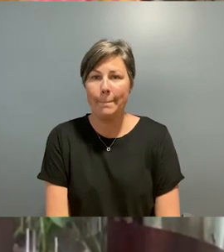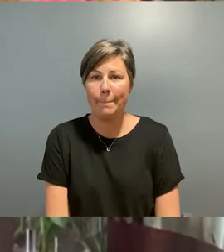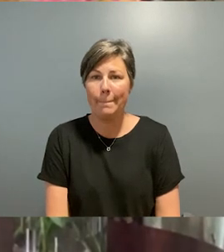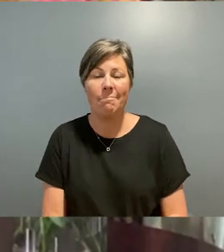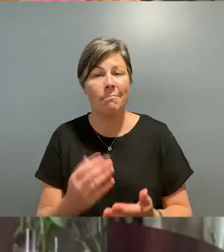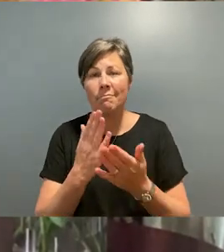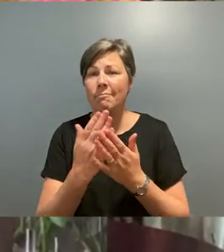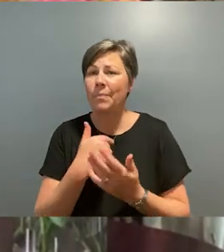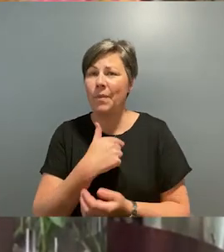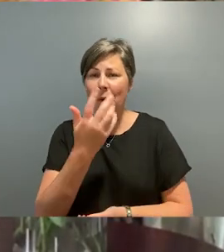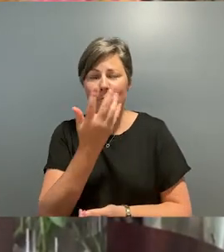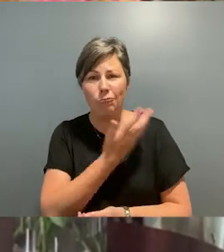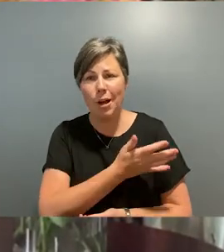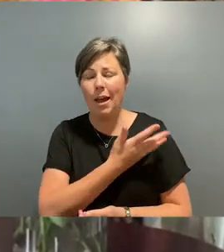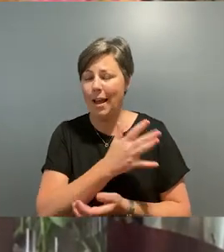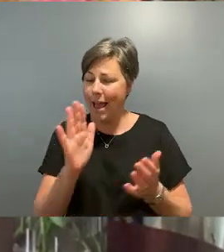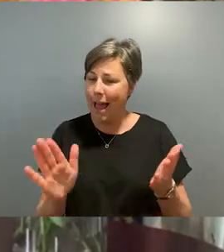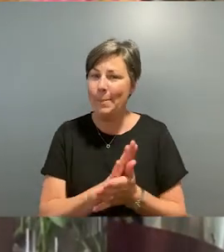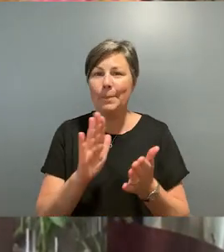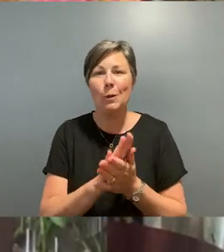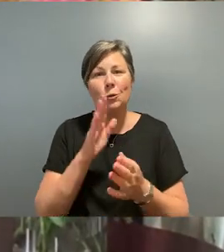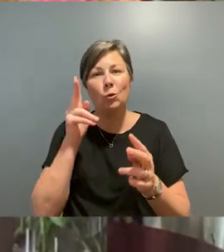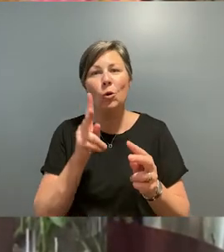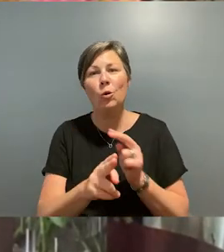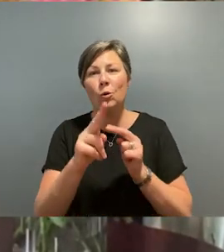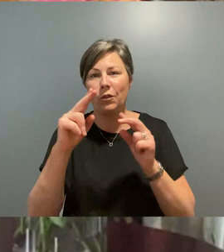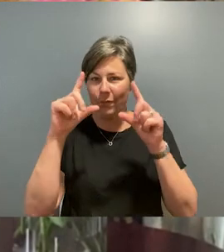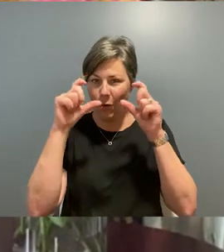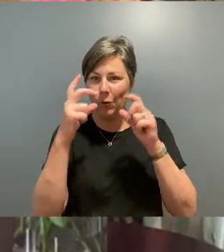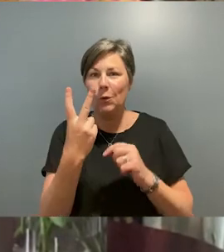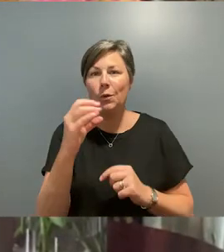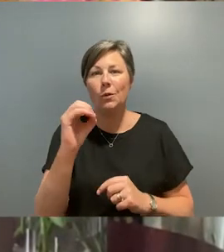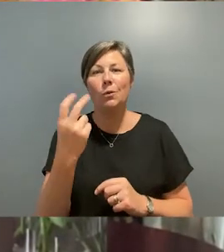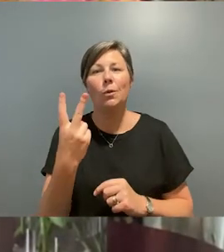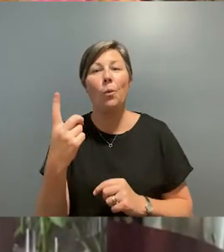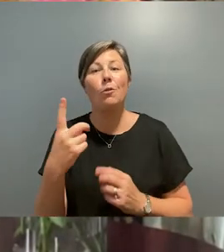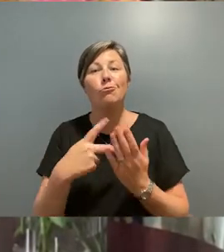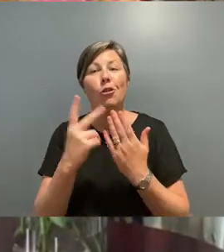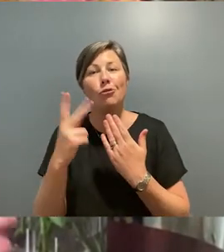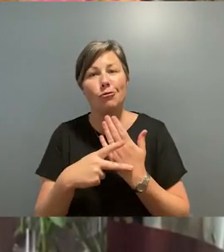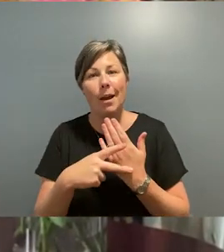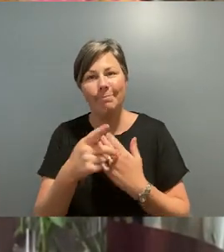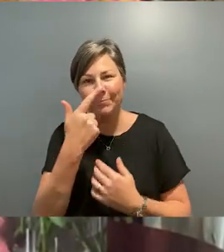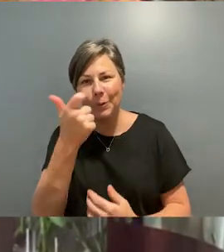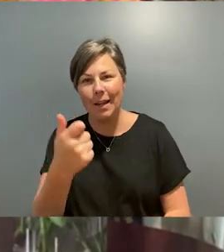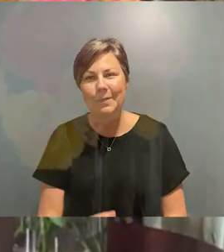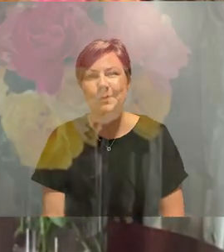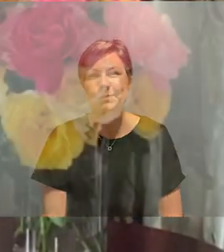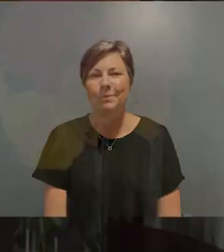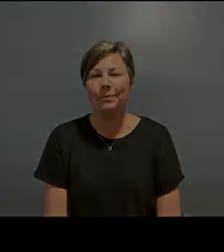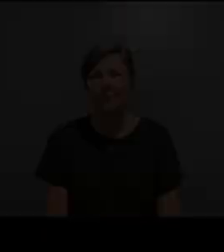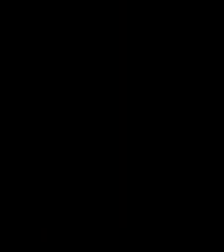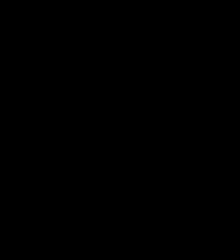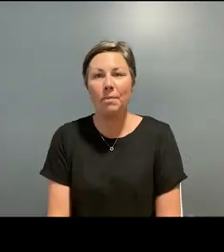It's an absolute pleasure to celebrate the launch of the PHOTO 2021 program and I wish you all well.